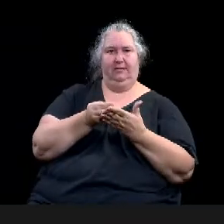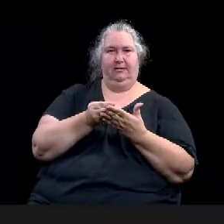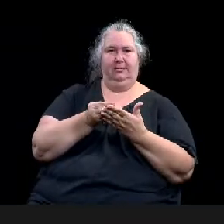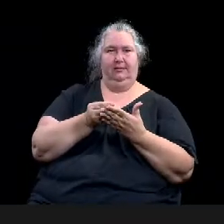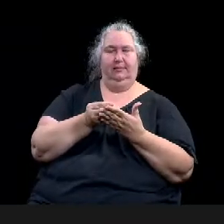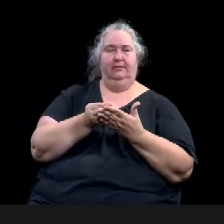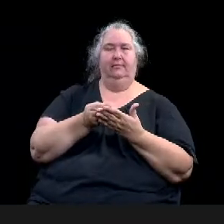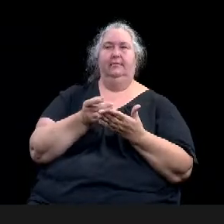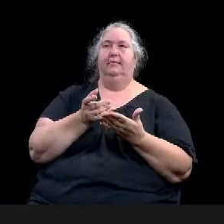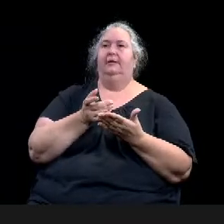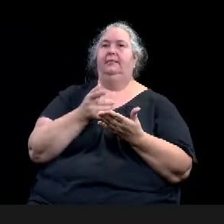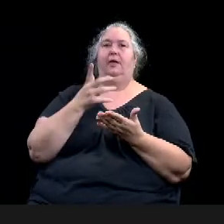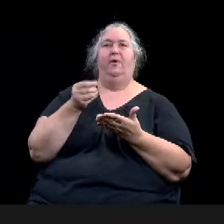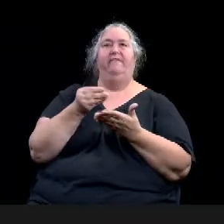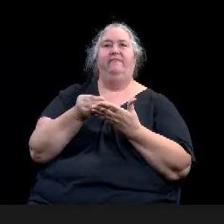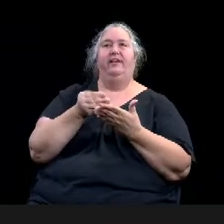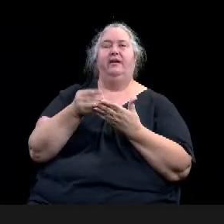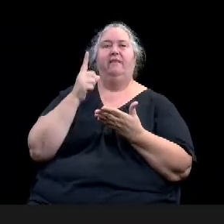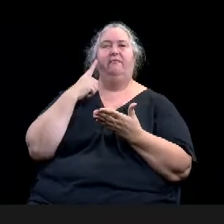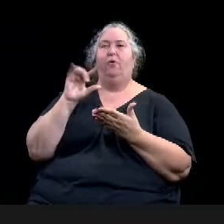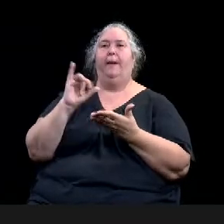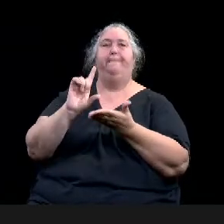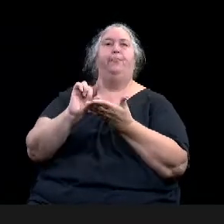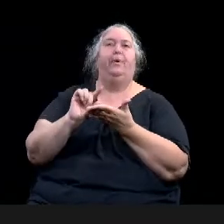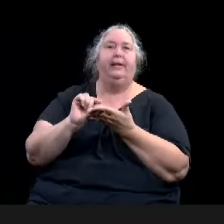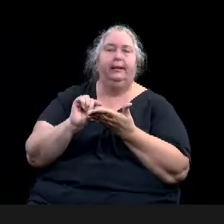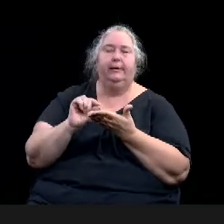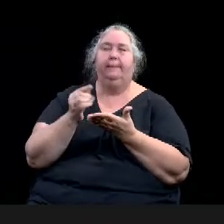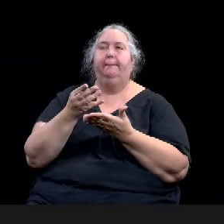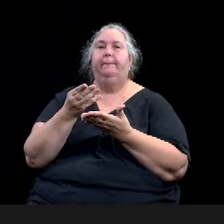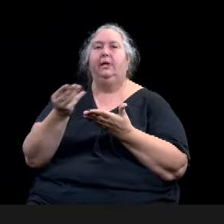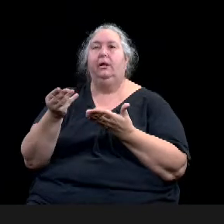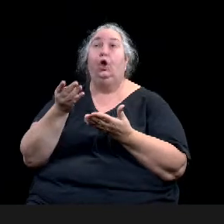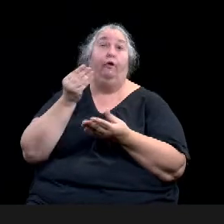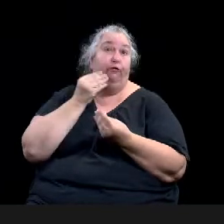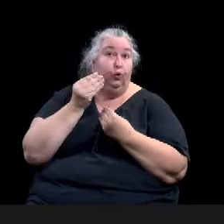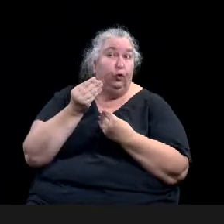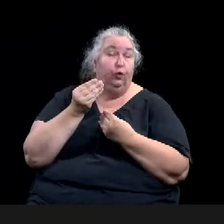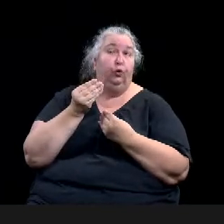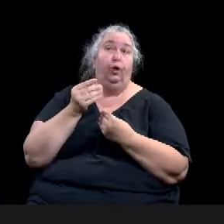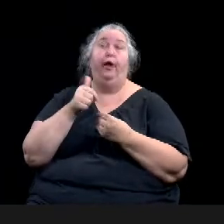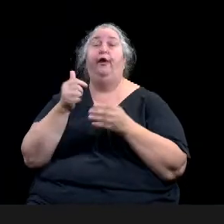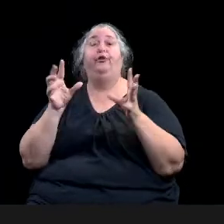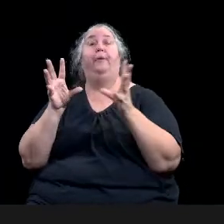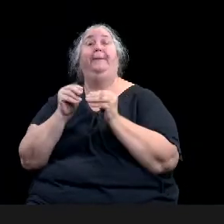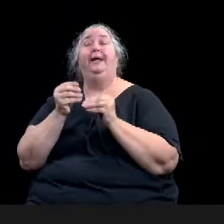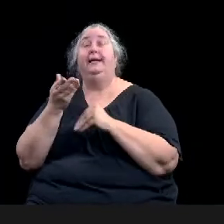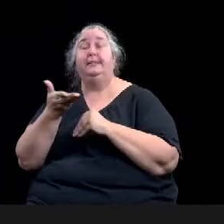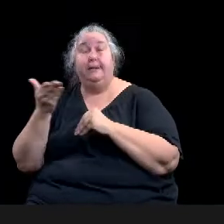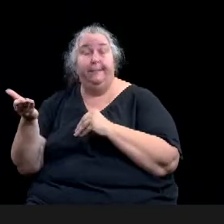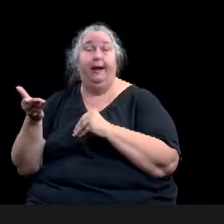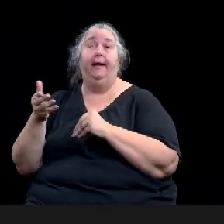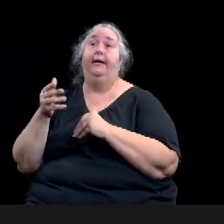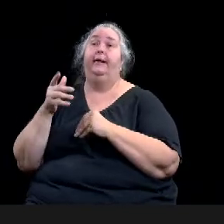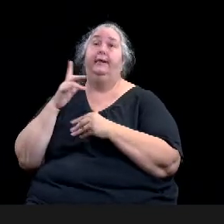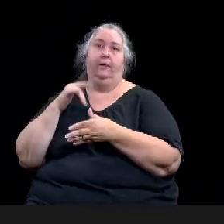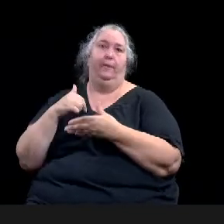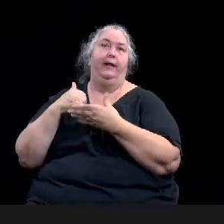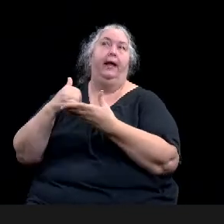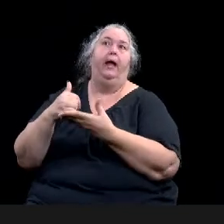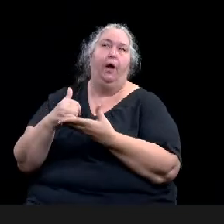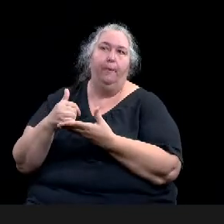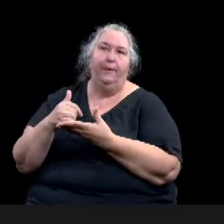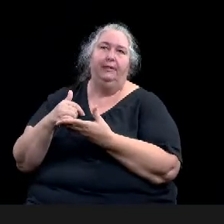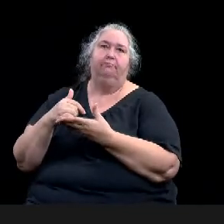items that would help, uh, encourage folks to attend meetings. And then also mentioned were consultants, park, park